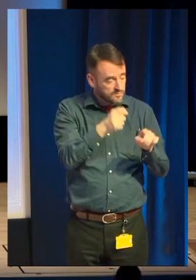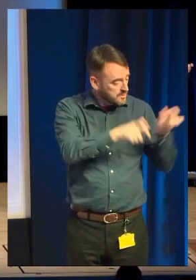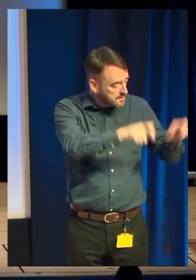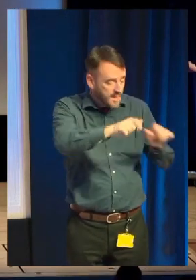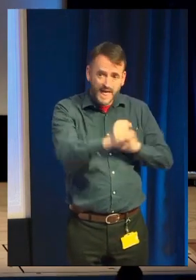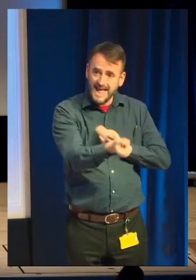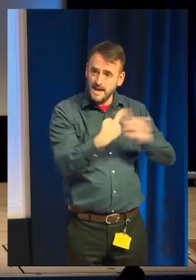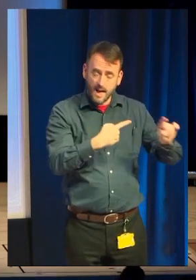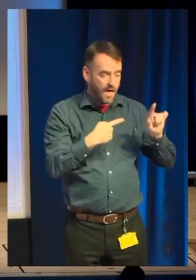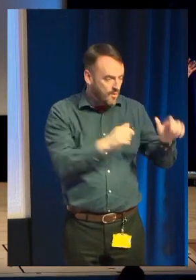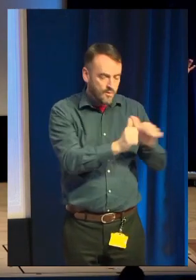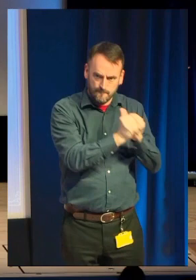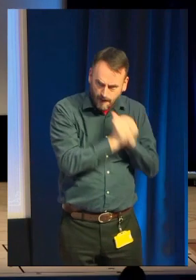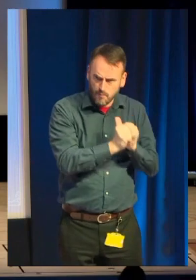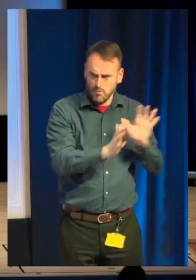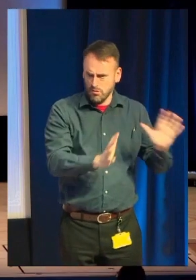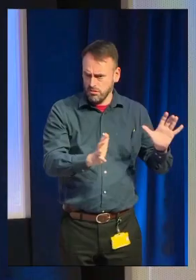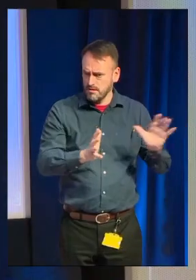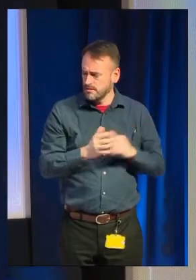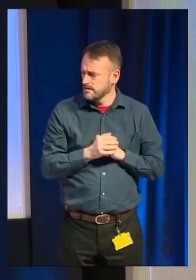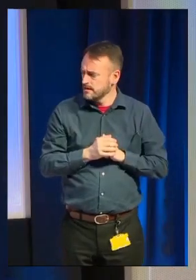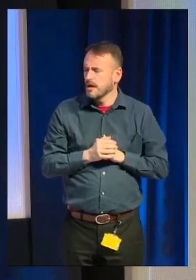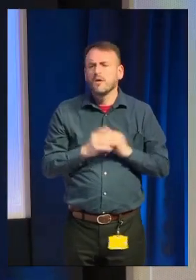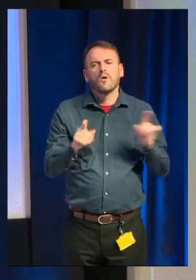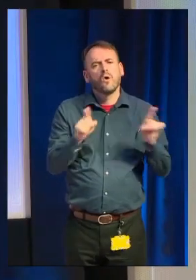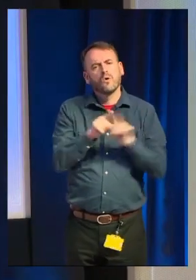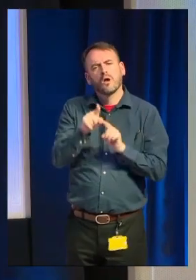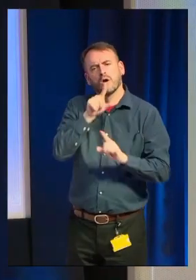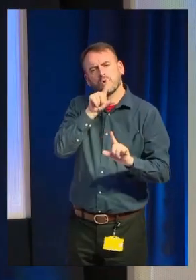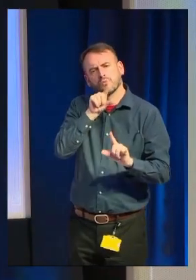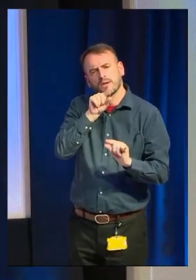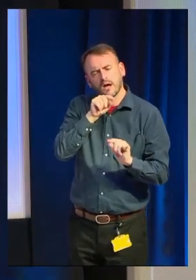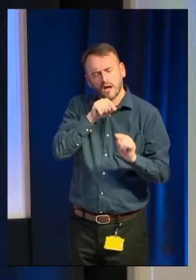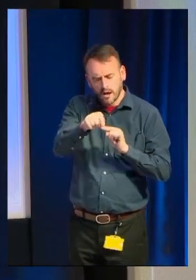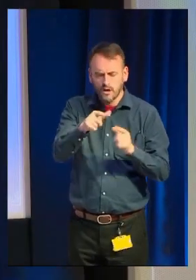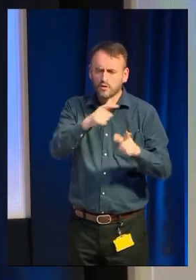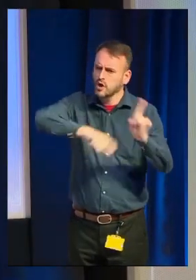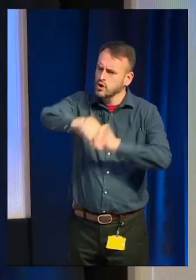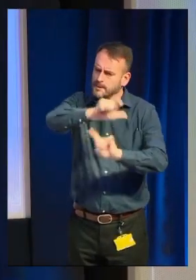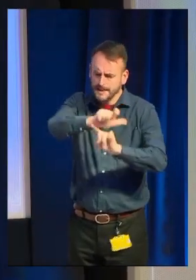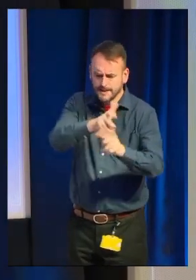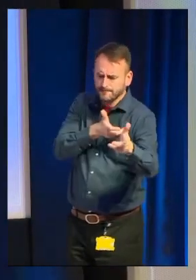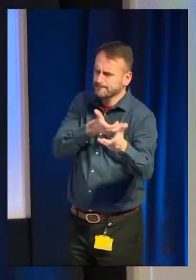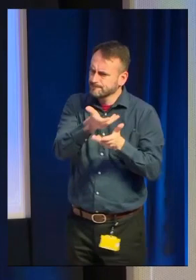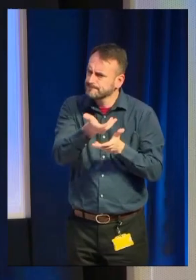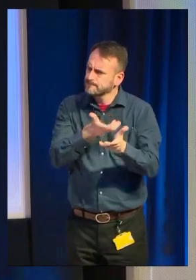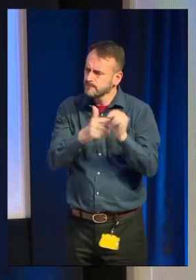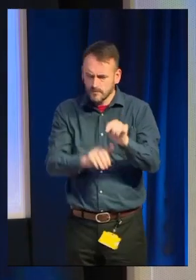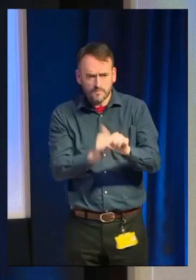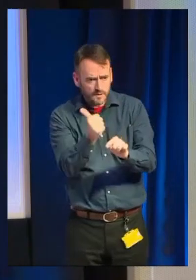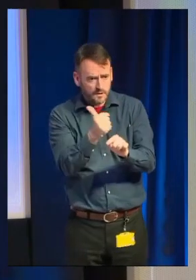their email. And Twitter is good because there's a community of people on there who are interested in indie games. There's an established